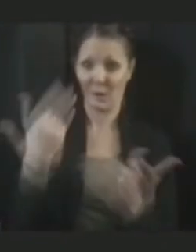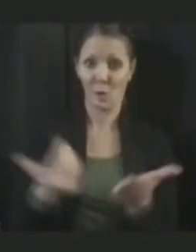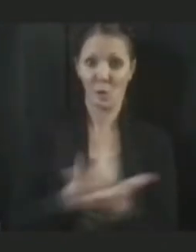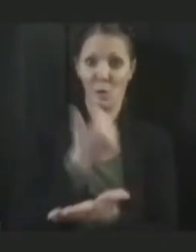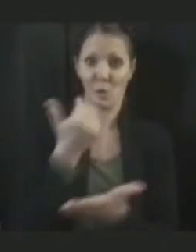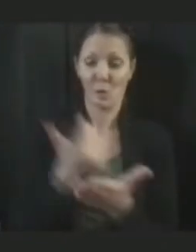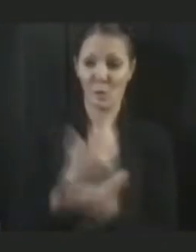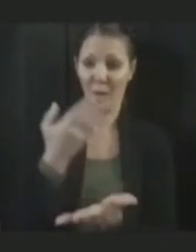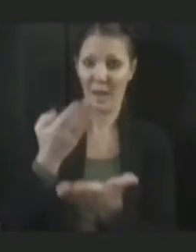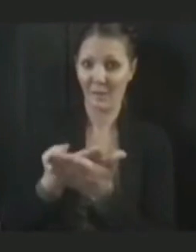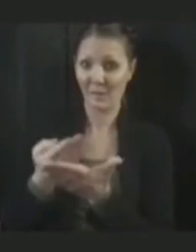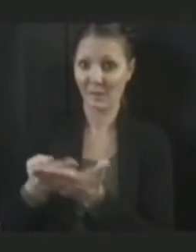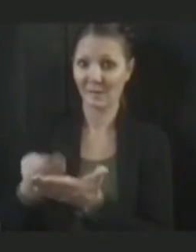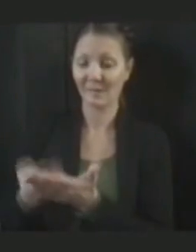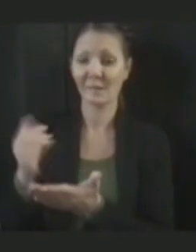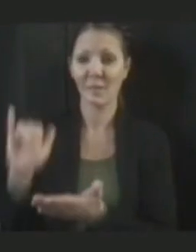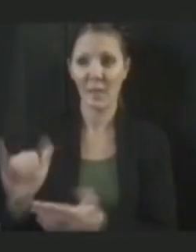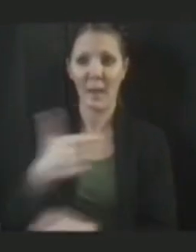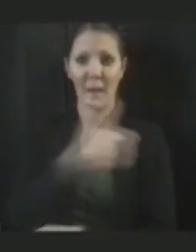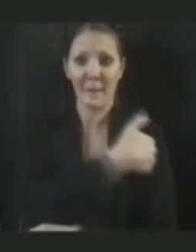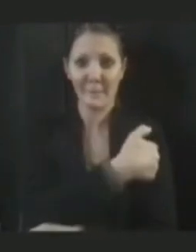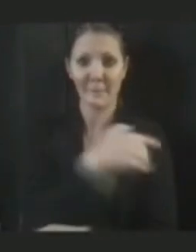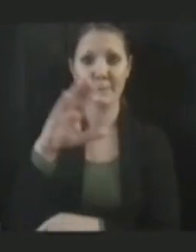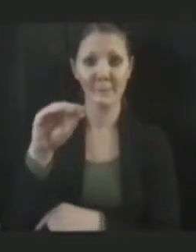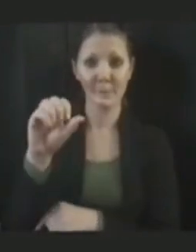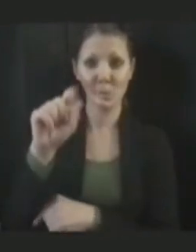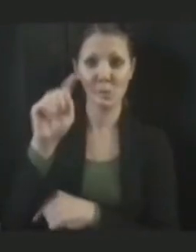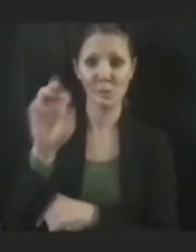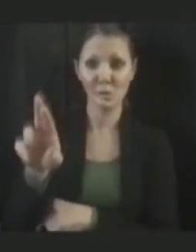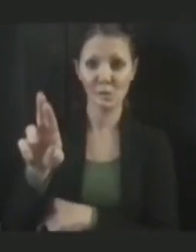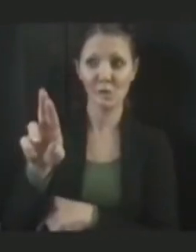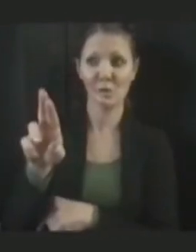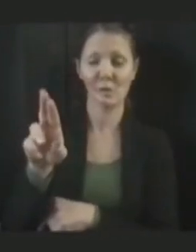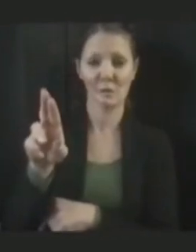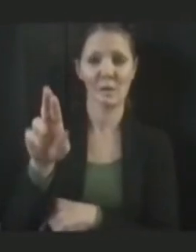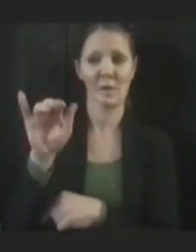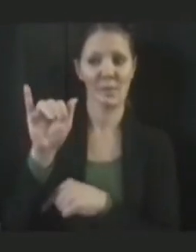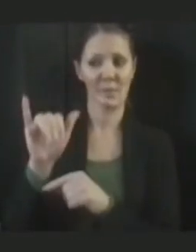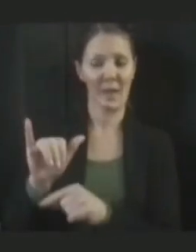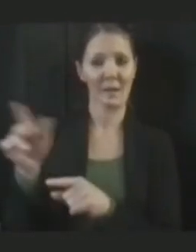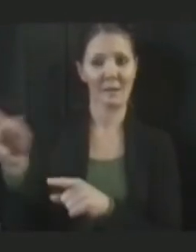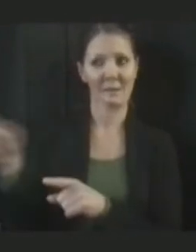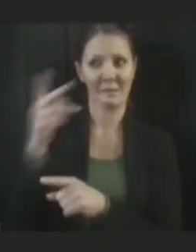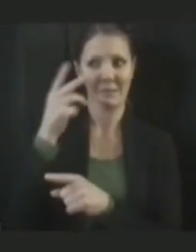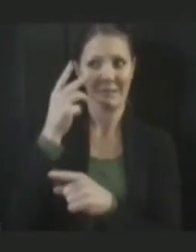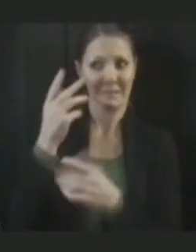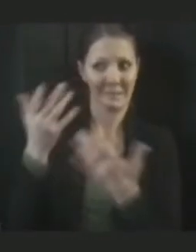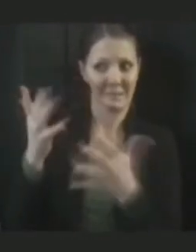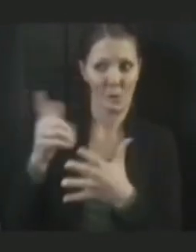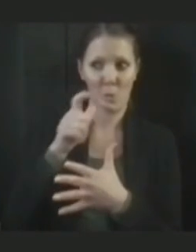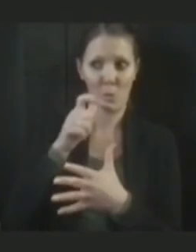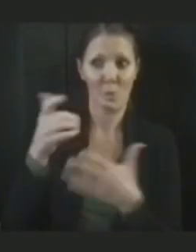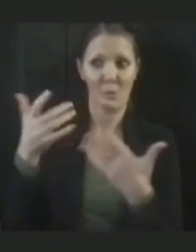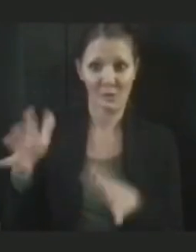booster doses, especially for those who've seen the effectiveness of their initial vaccination wane,